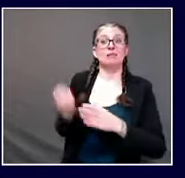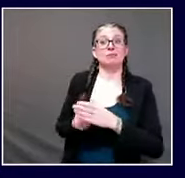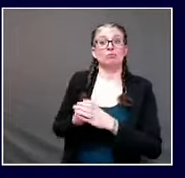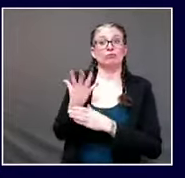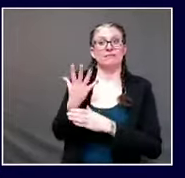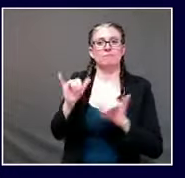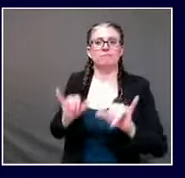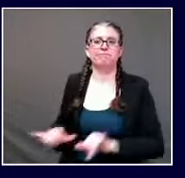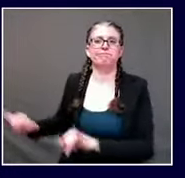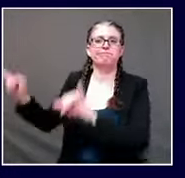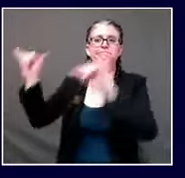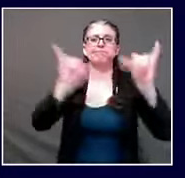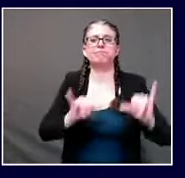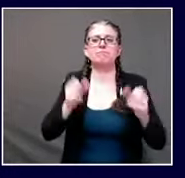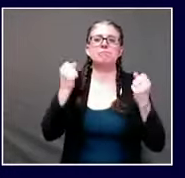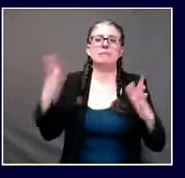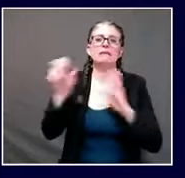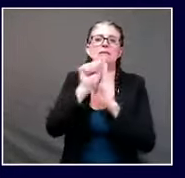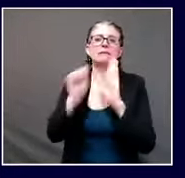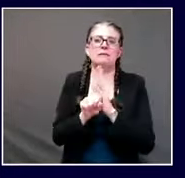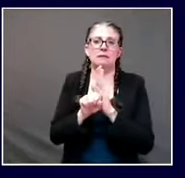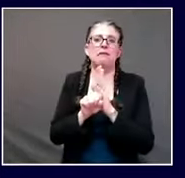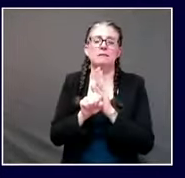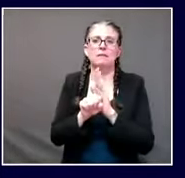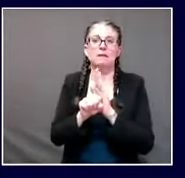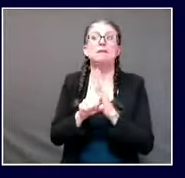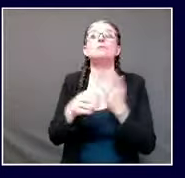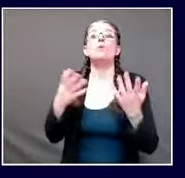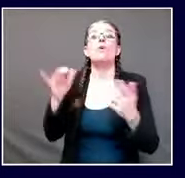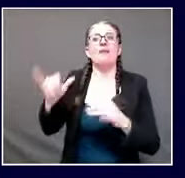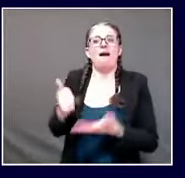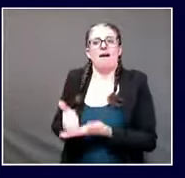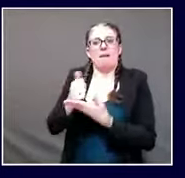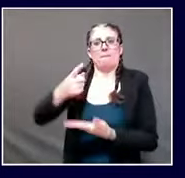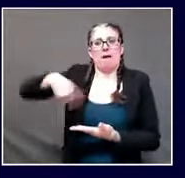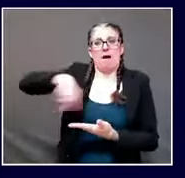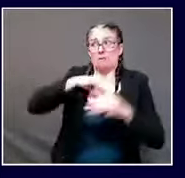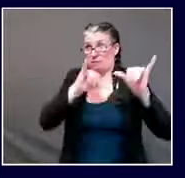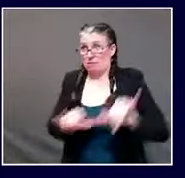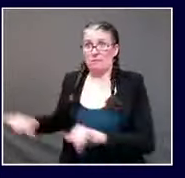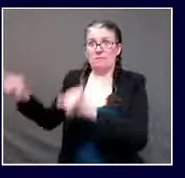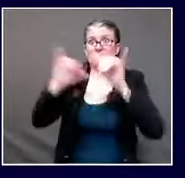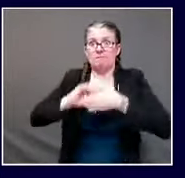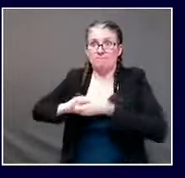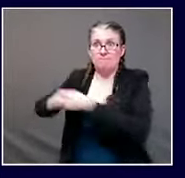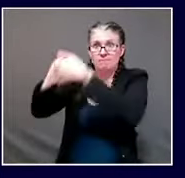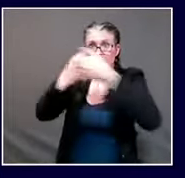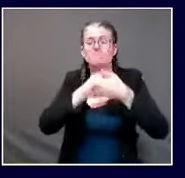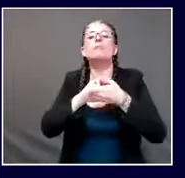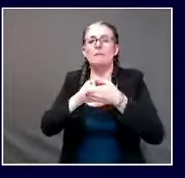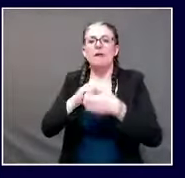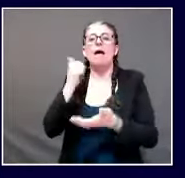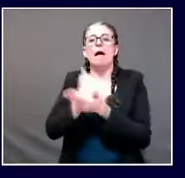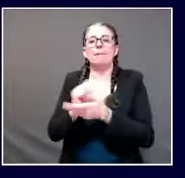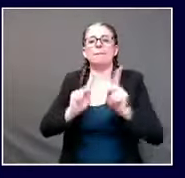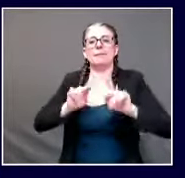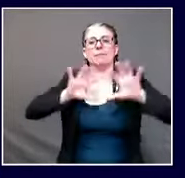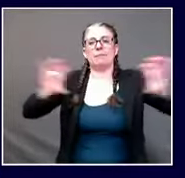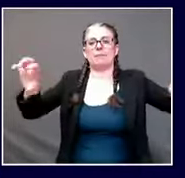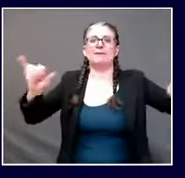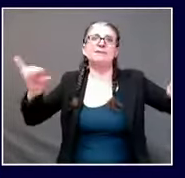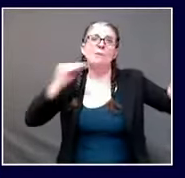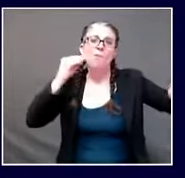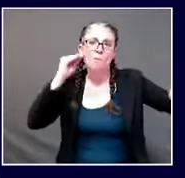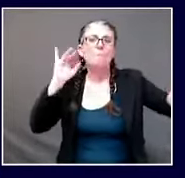and because uh the state state of maine and the congress enacted um expanded